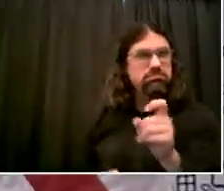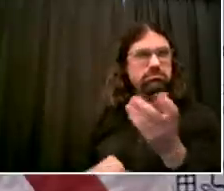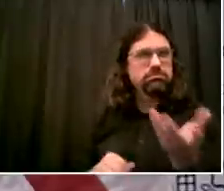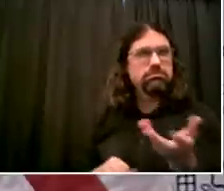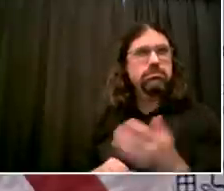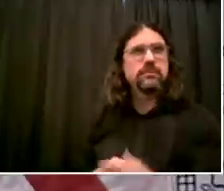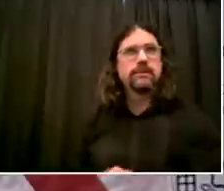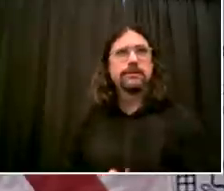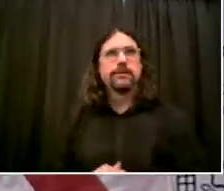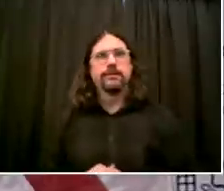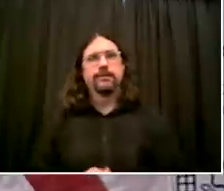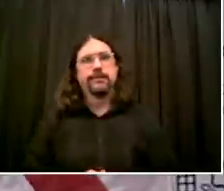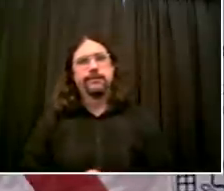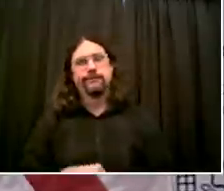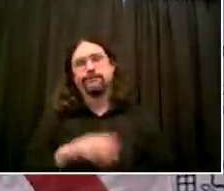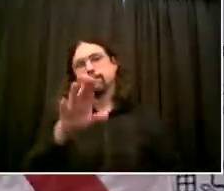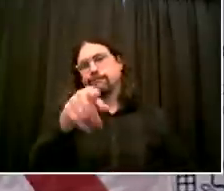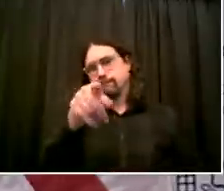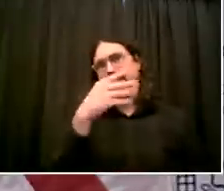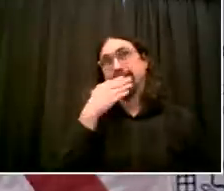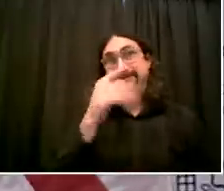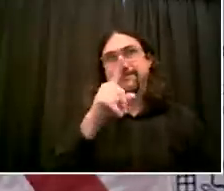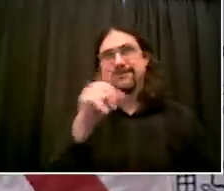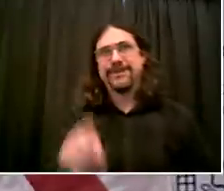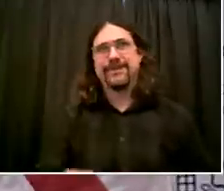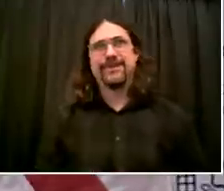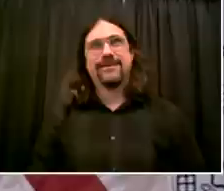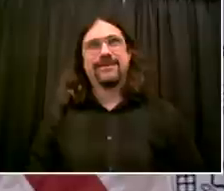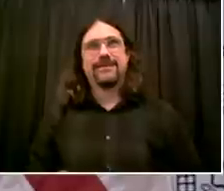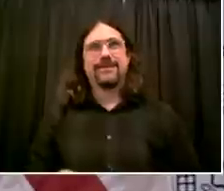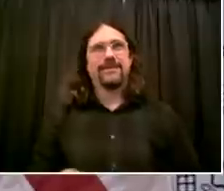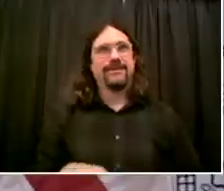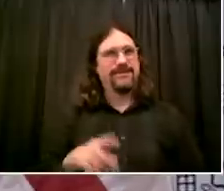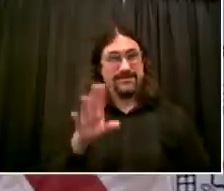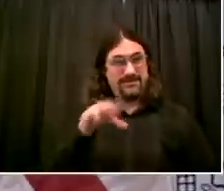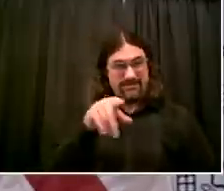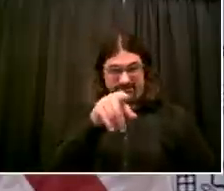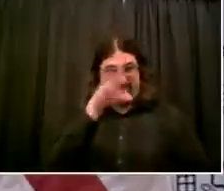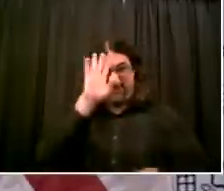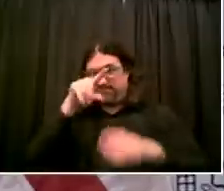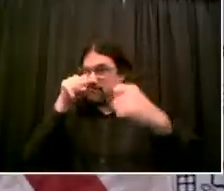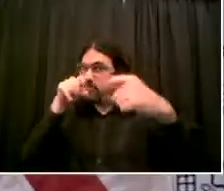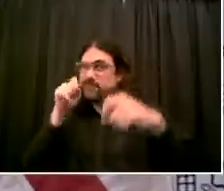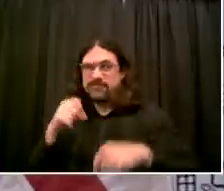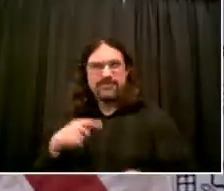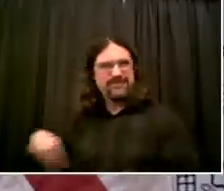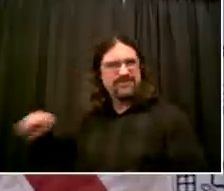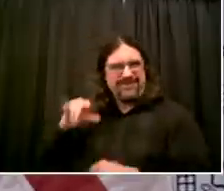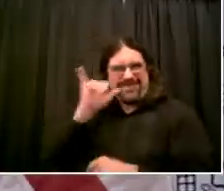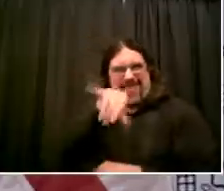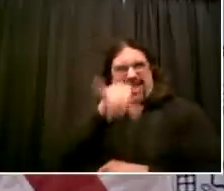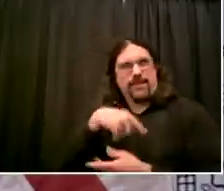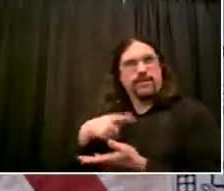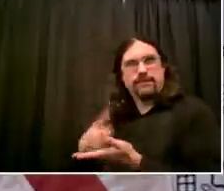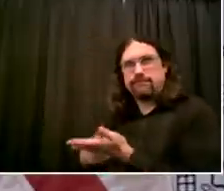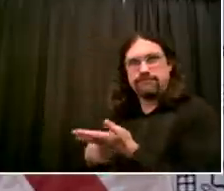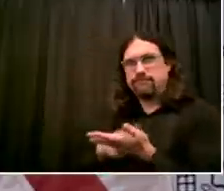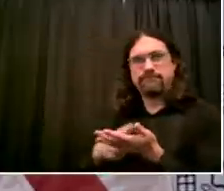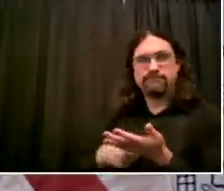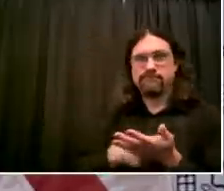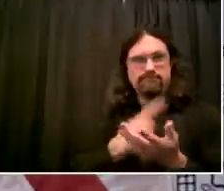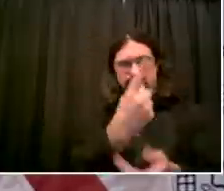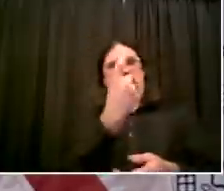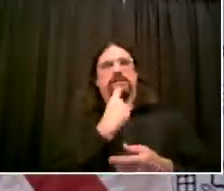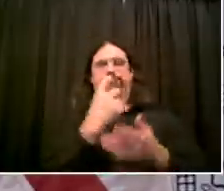issue to my colleagues and the Commissioner will speak to it. The central thing I would say is a lot of restaurants, the adjoining